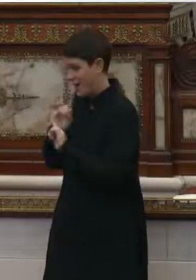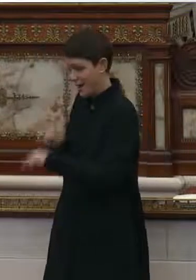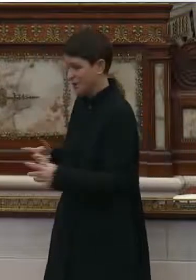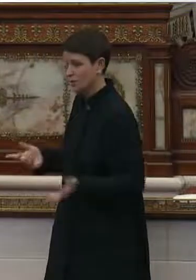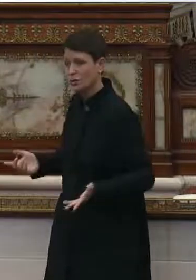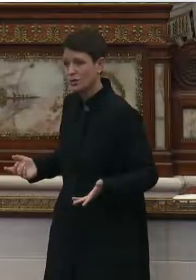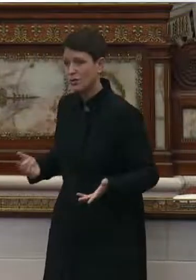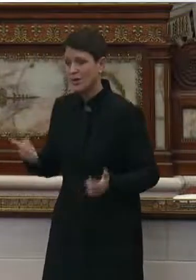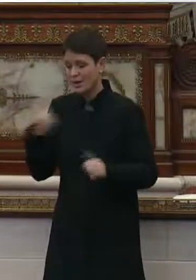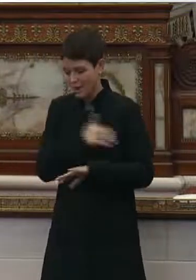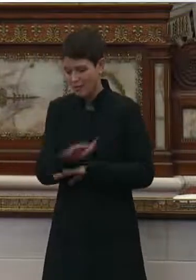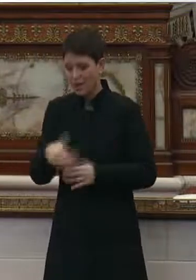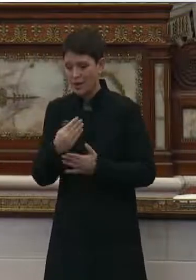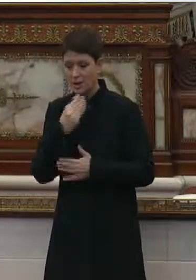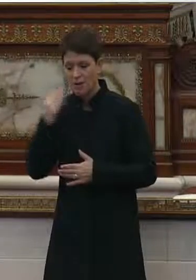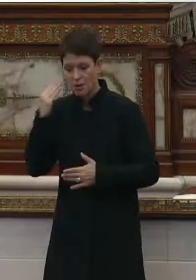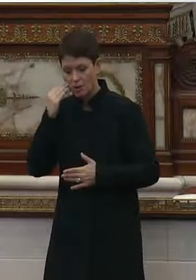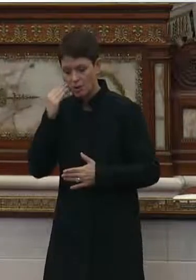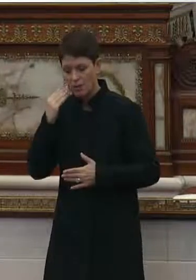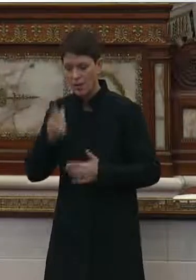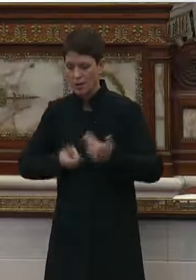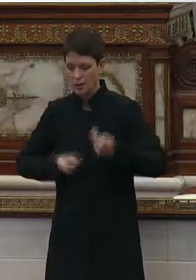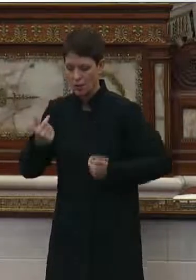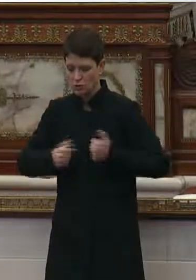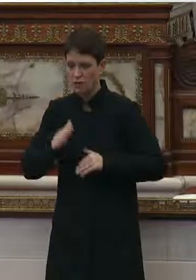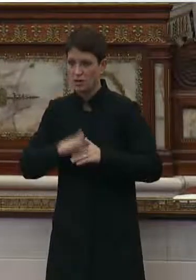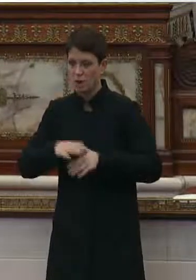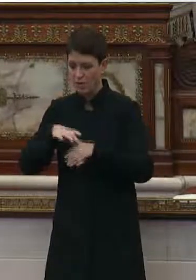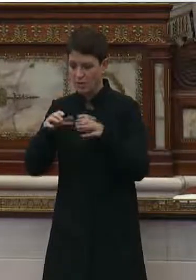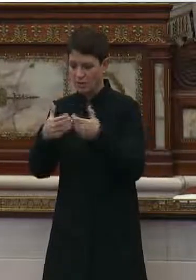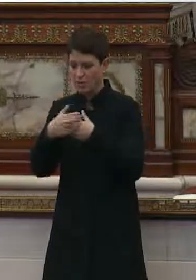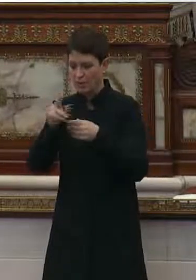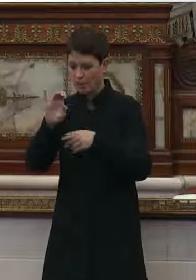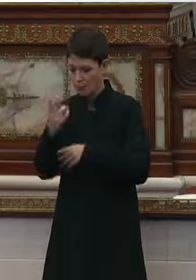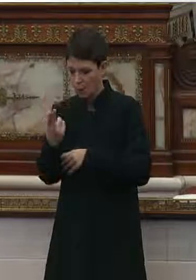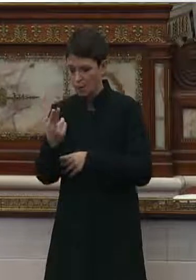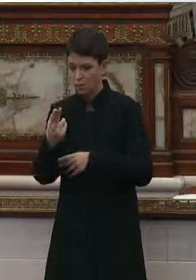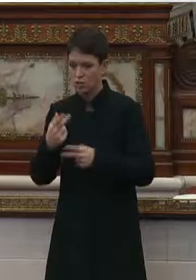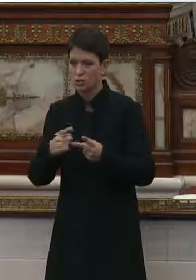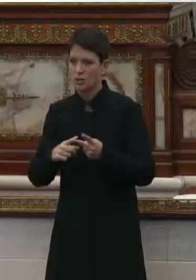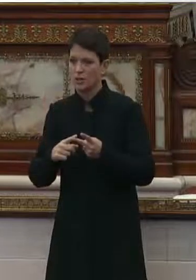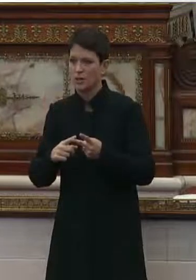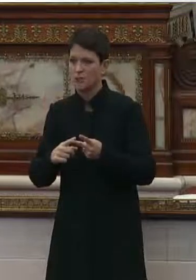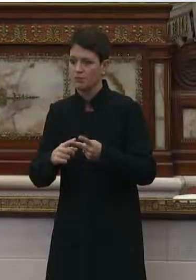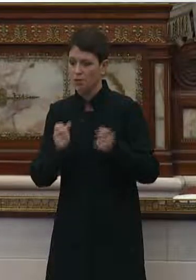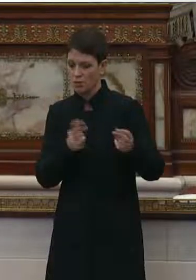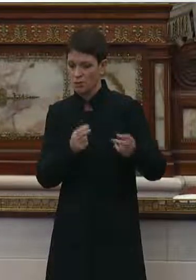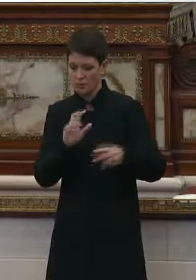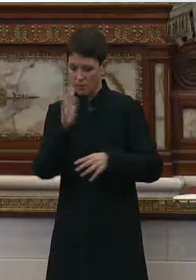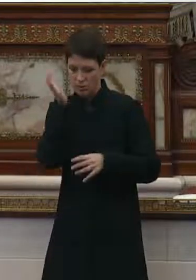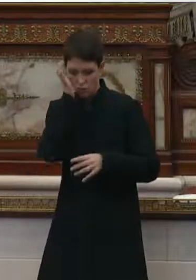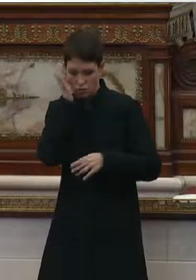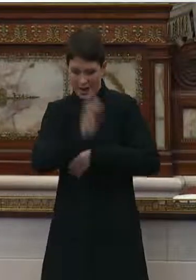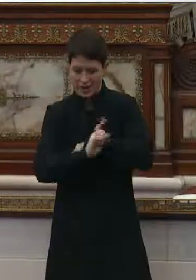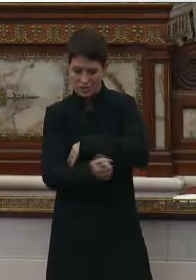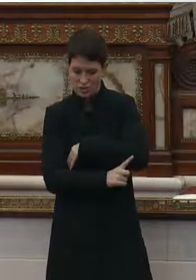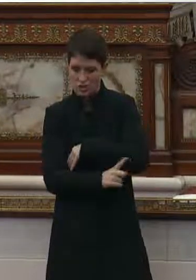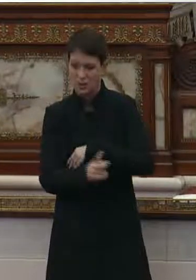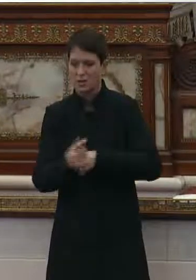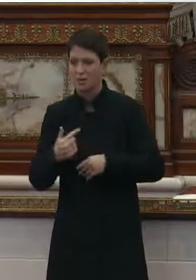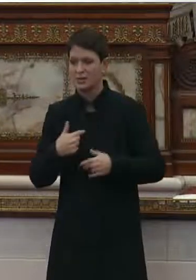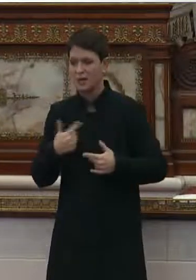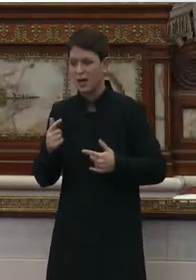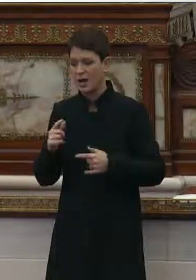night, you know, I would come home and I would have to undress on the porch, you know, with things underneath my clothes and put them in a trash bag because I, like my daughter,